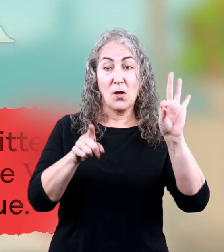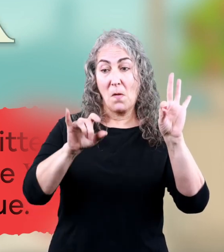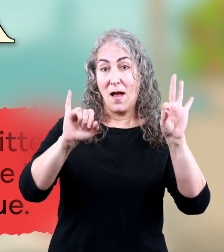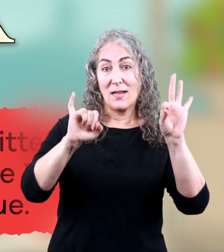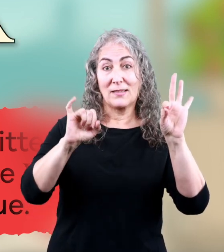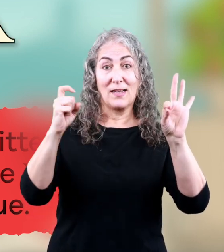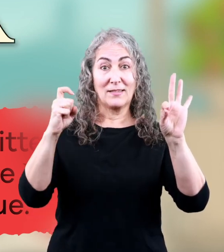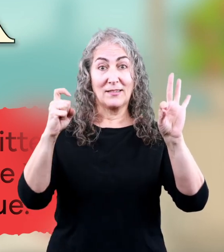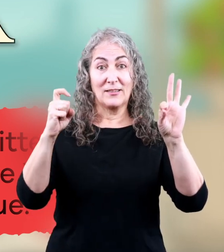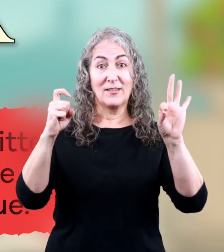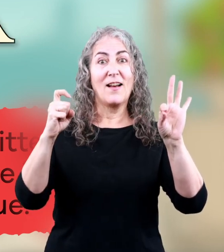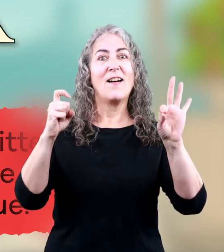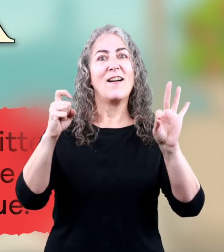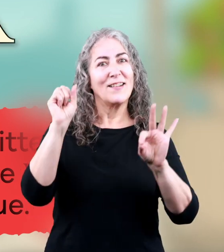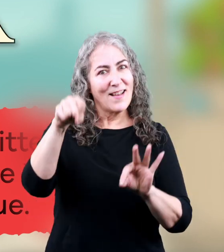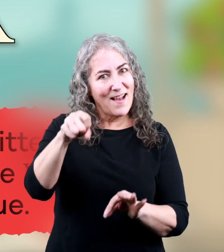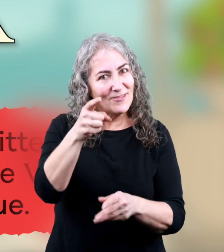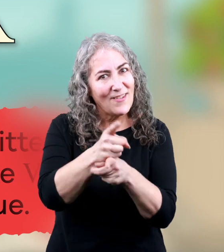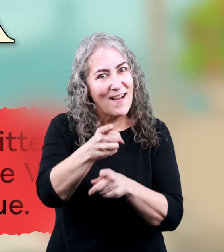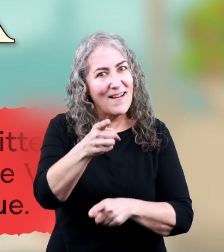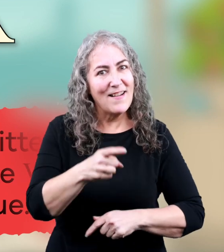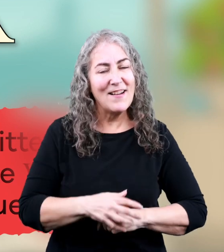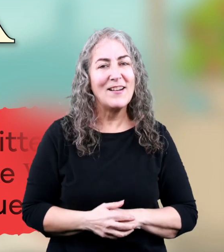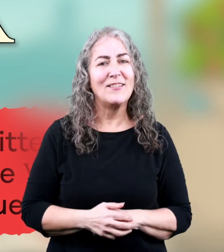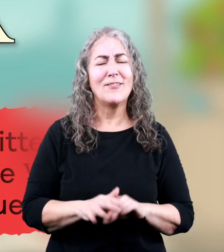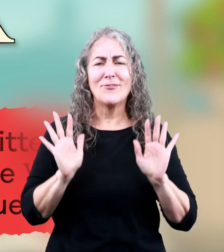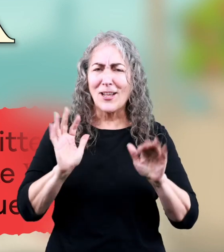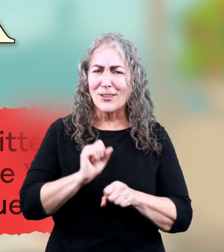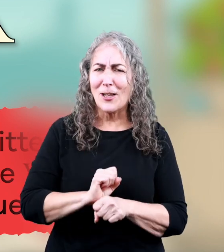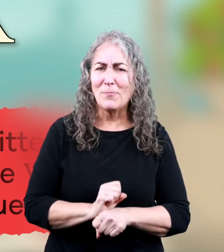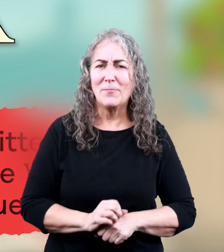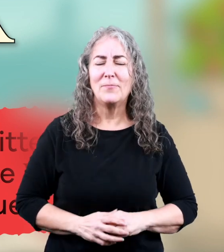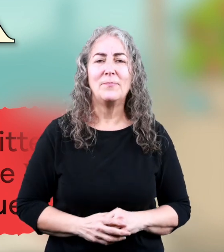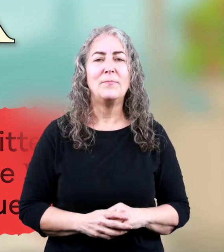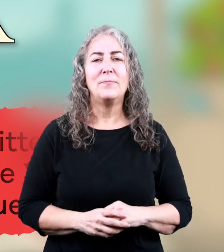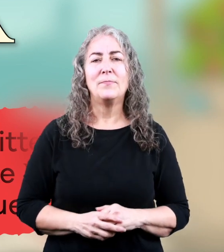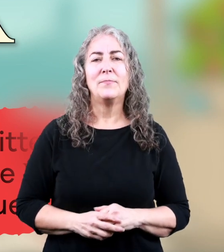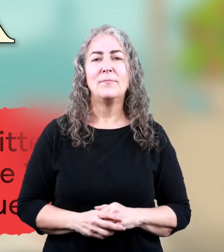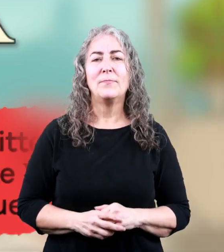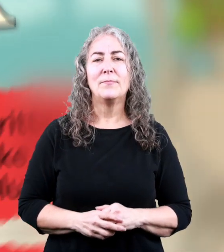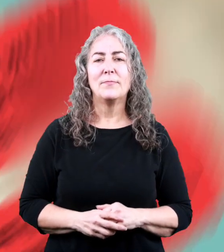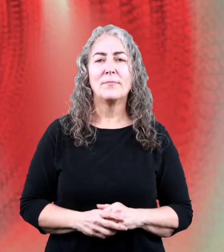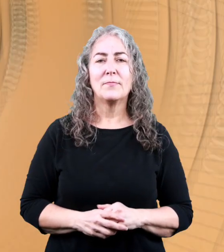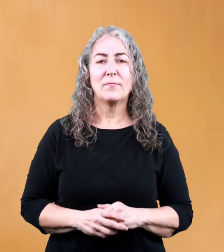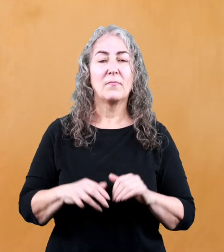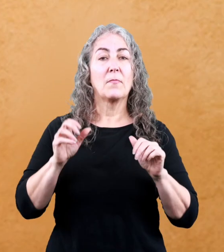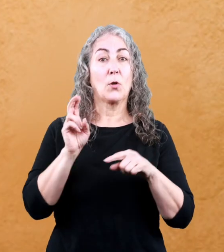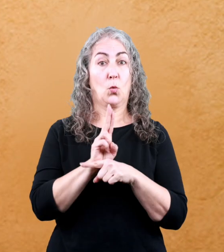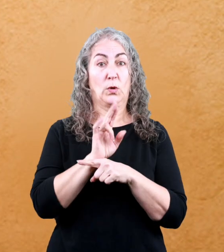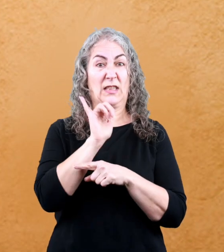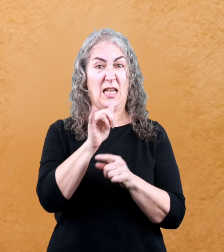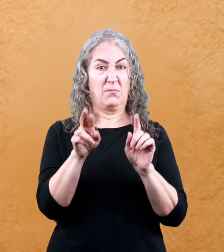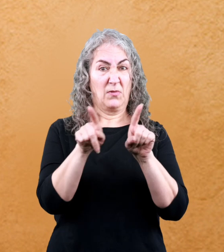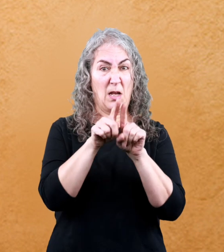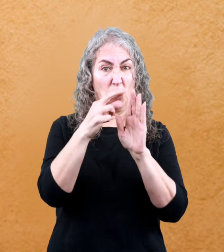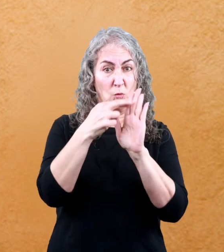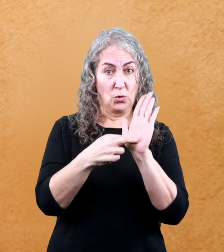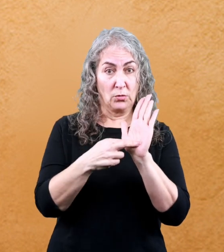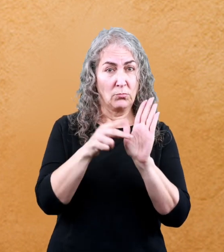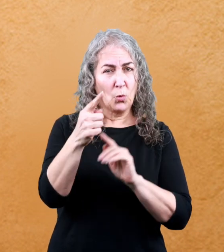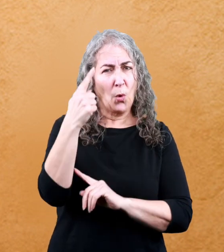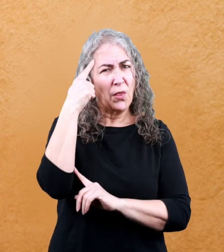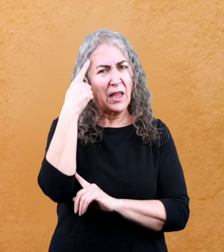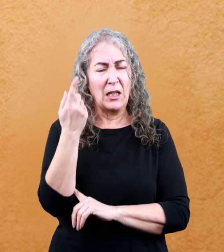If you said i, x, you're exactly right. Great work. Using the same rule,